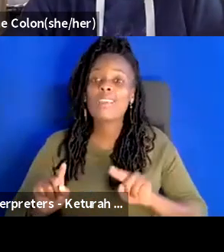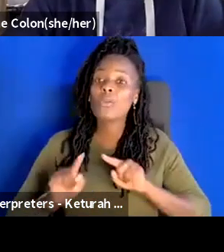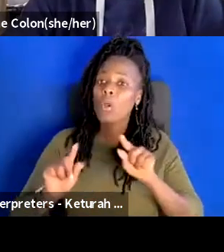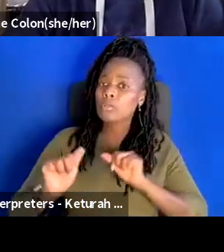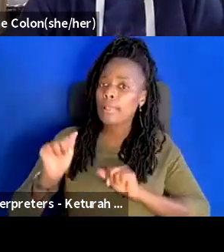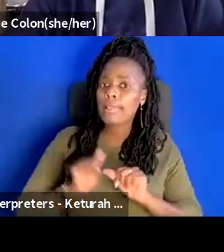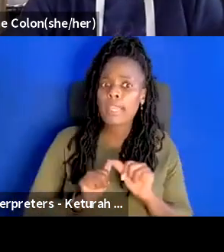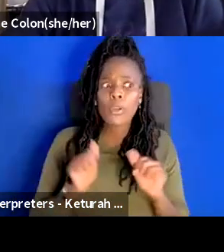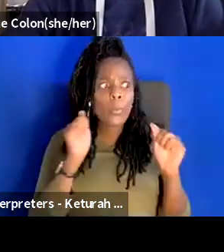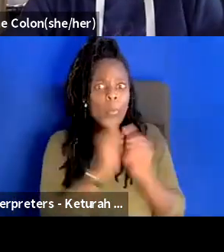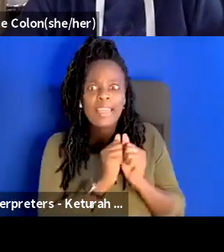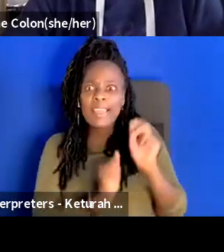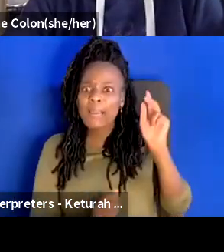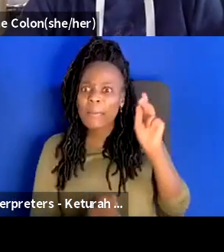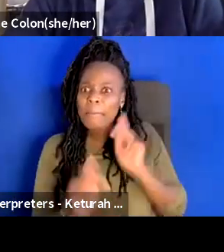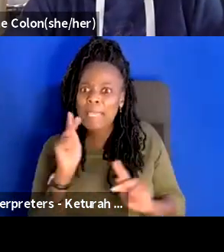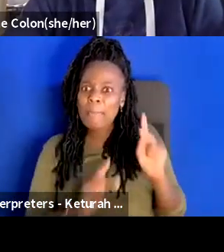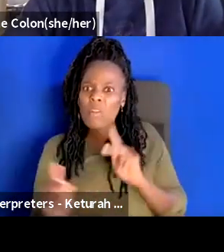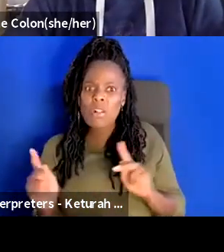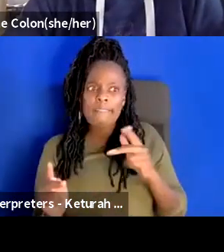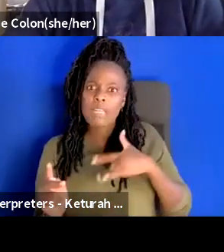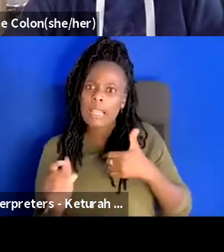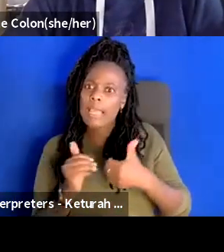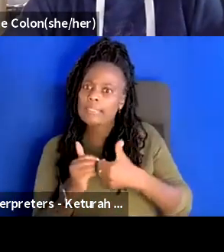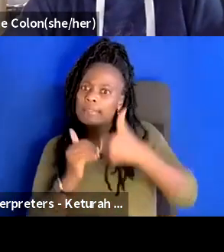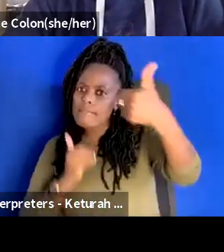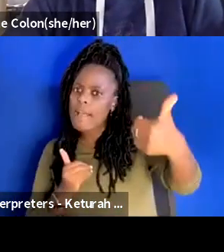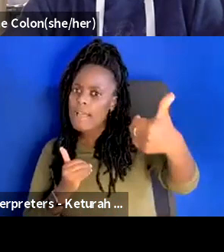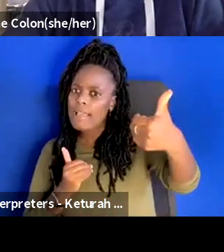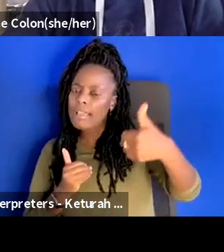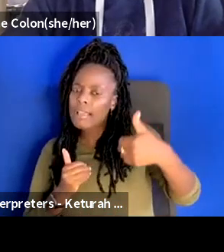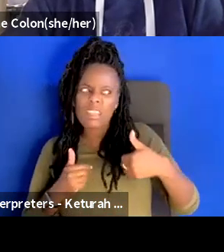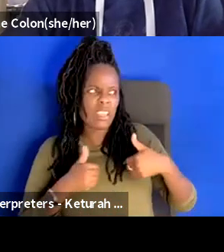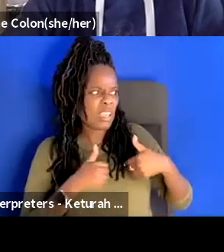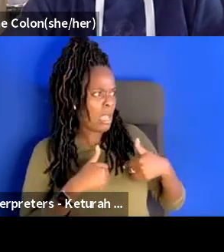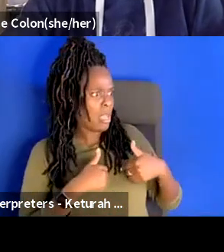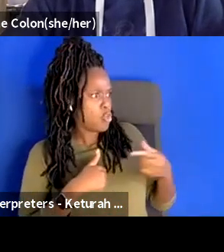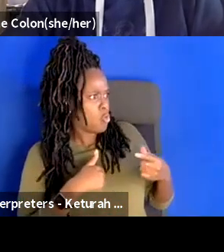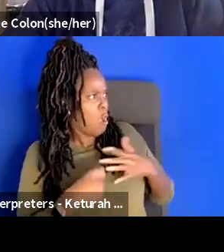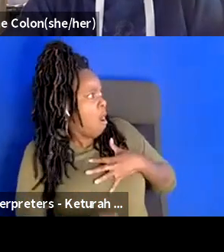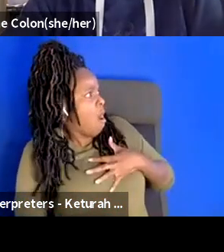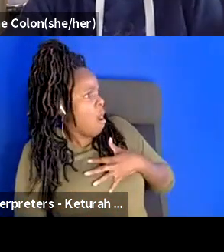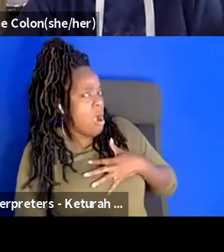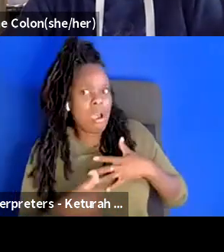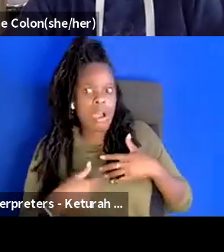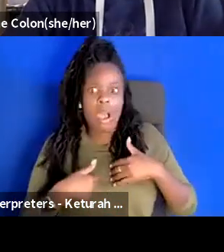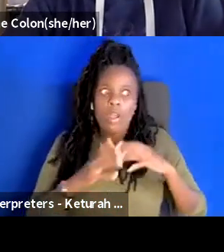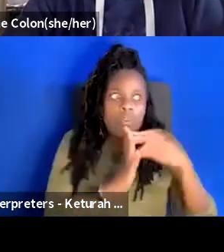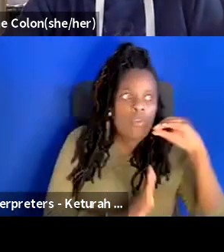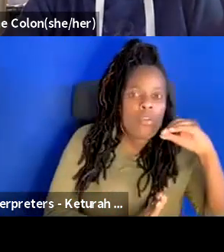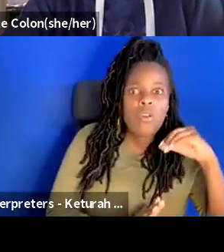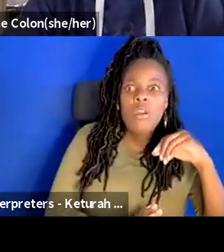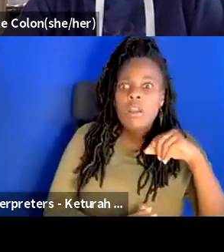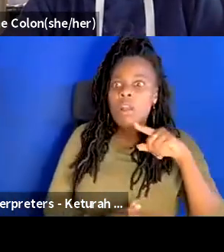with people on the other side of some divide i didn't have that reaction you gasped and i learned about humanity or you laughed